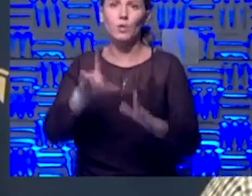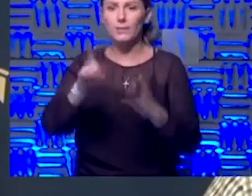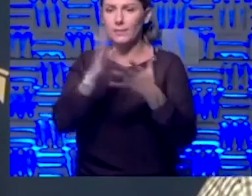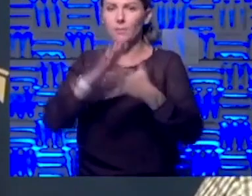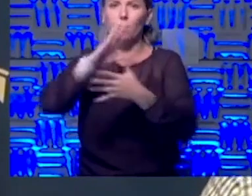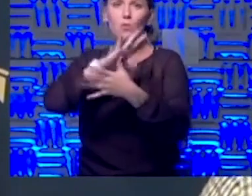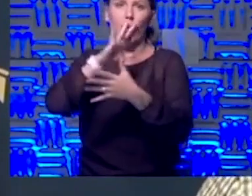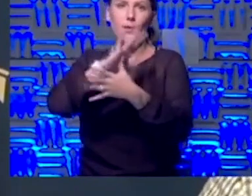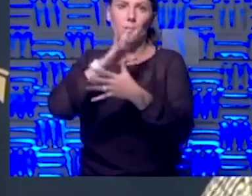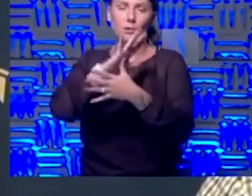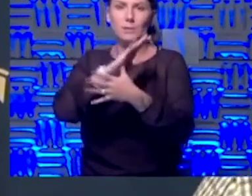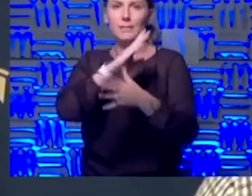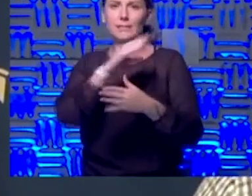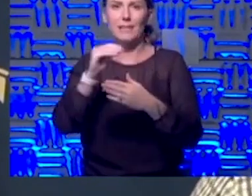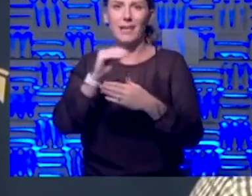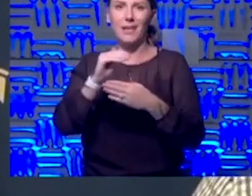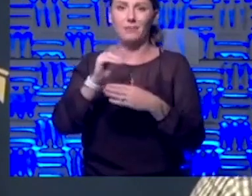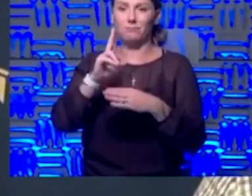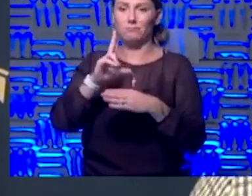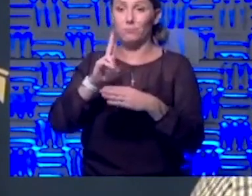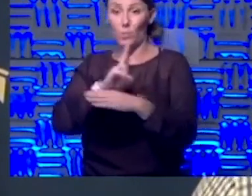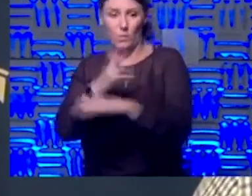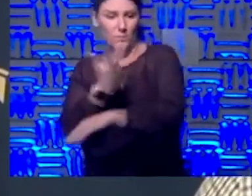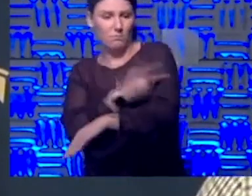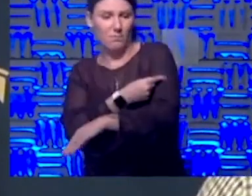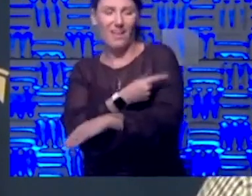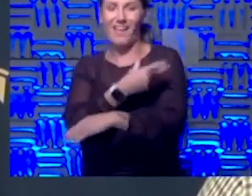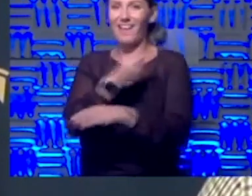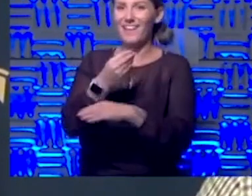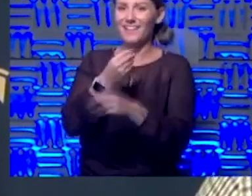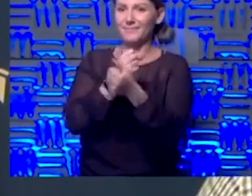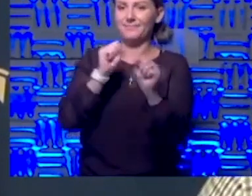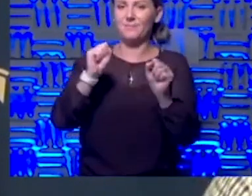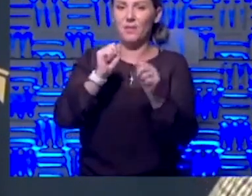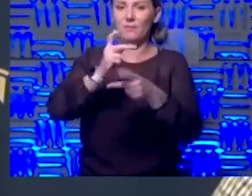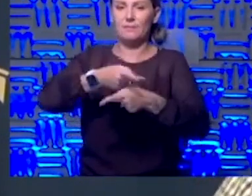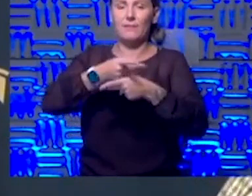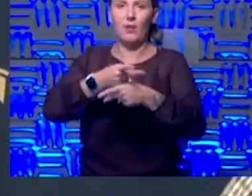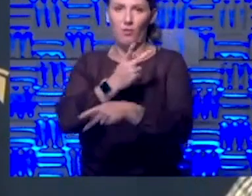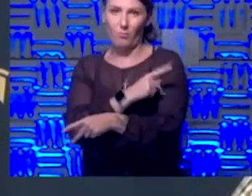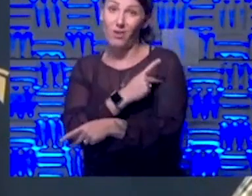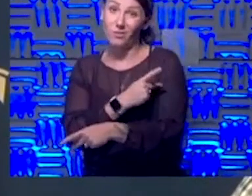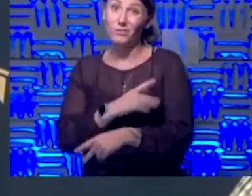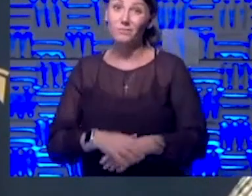for this and get it so that we can safely care for our patients.